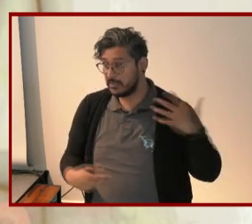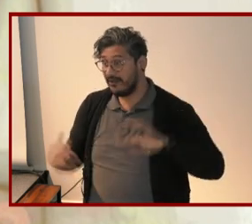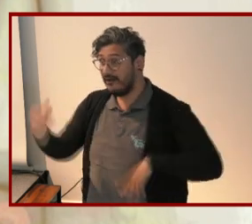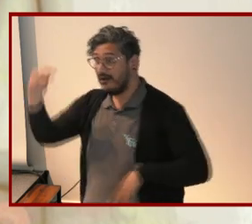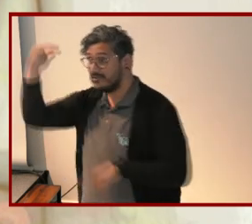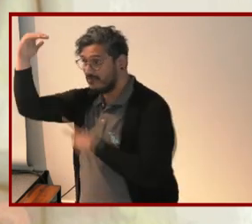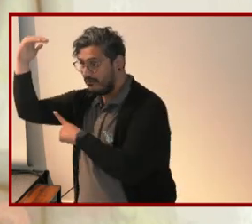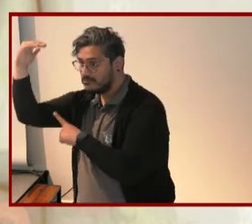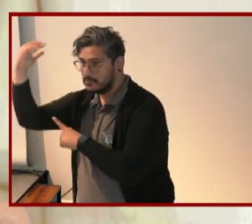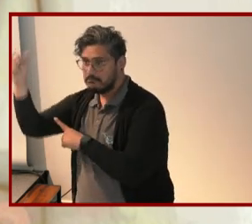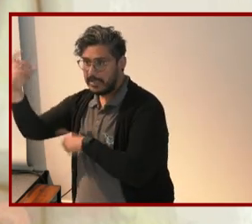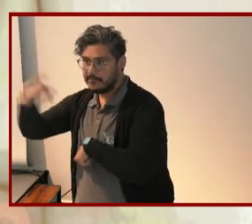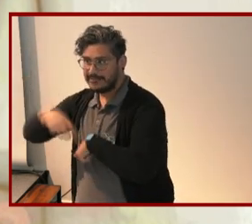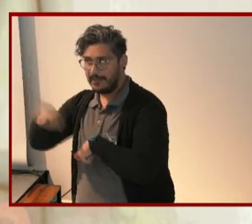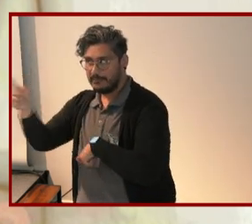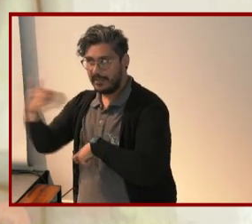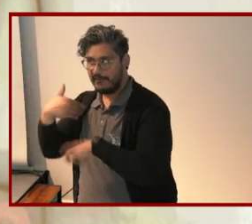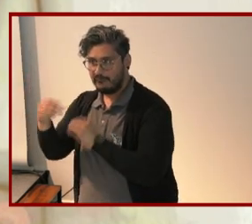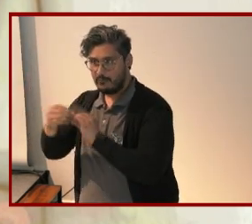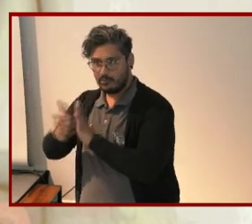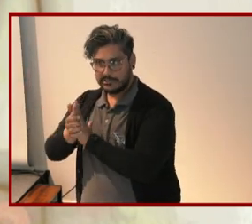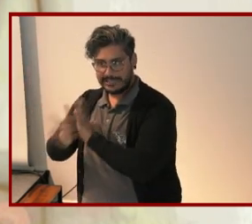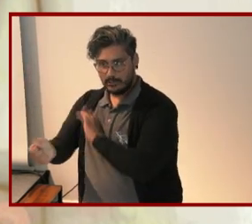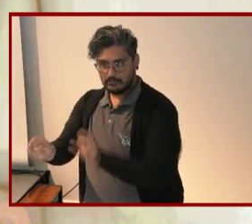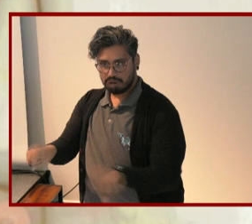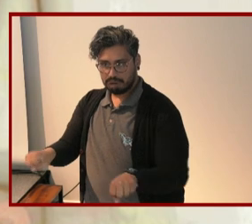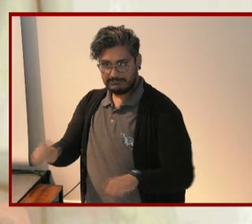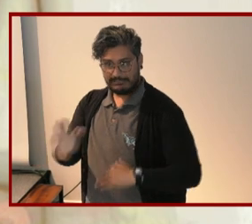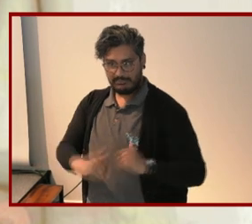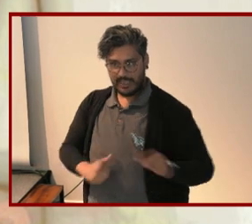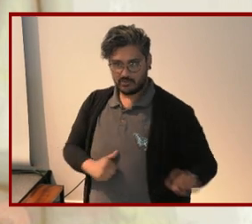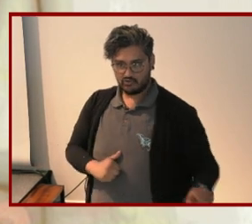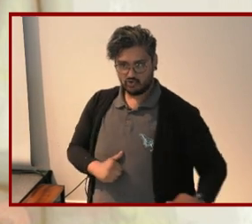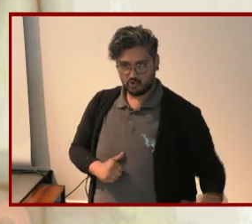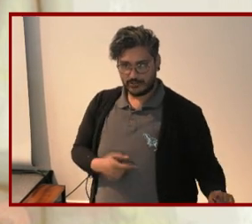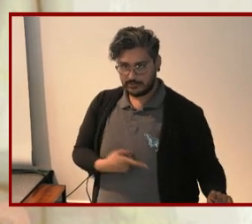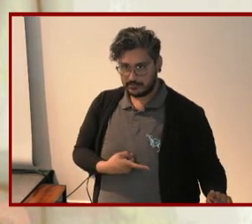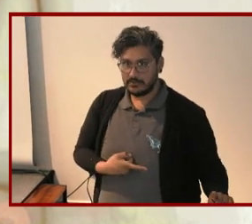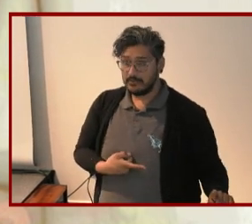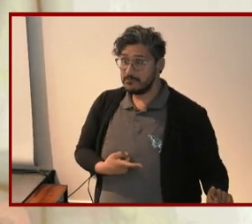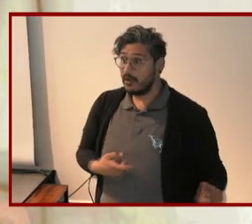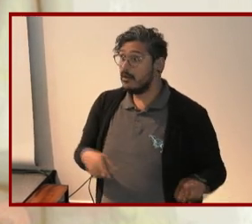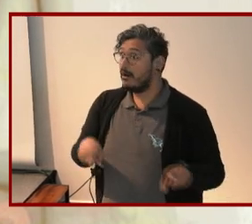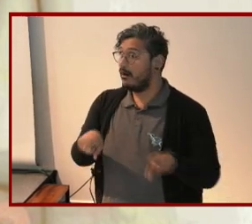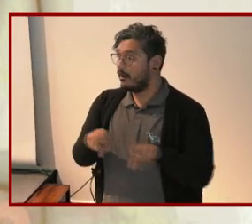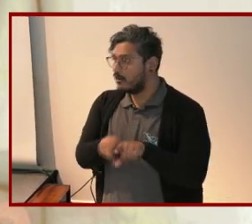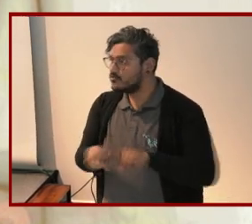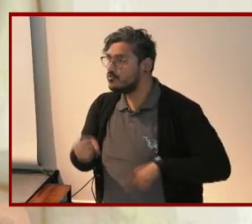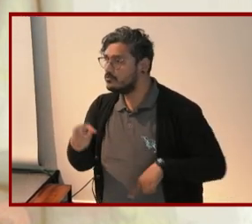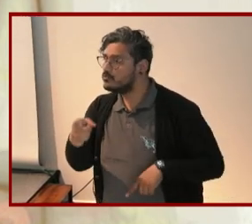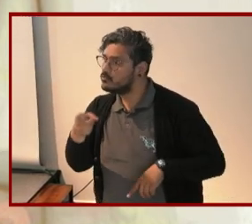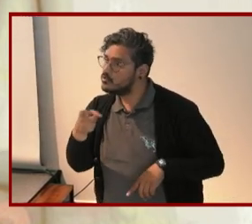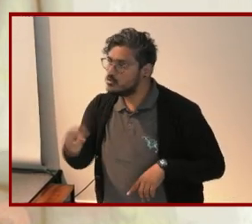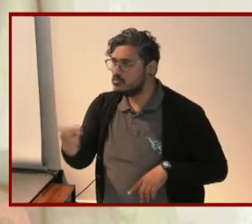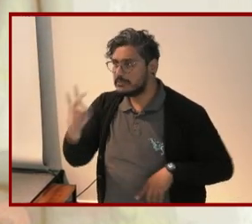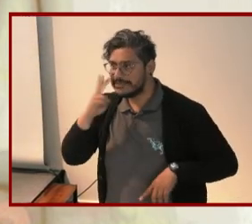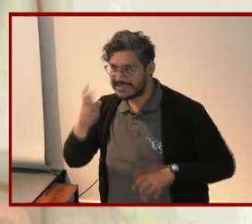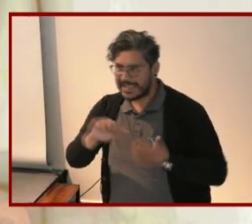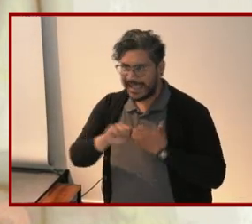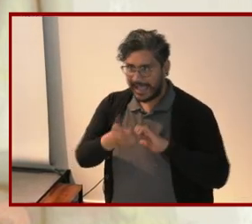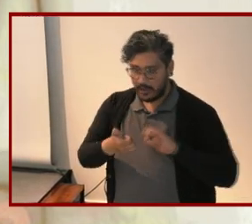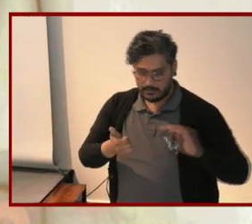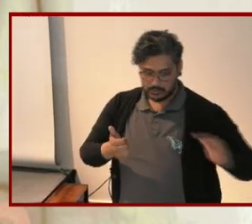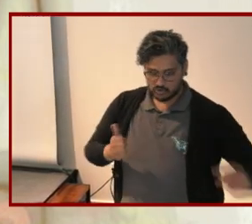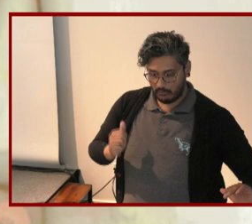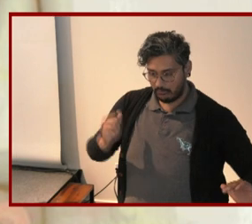often have more skills and capacity than children you also enacted the way childhood and adulthood are commonly